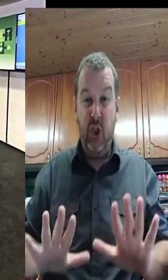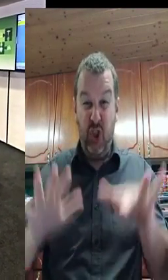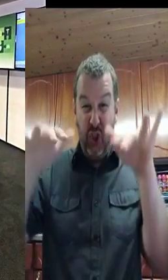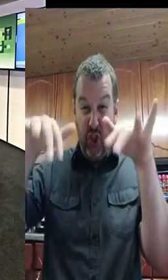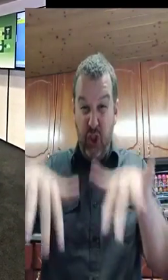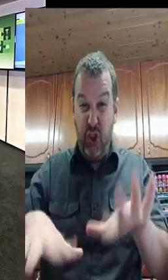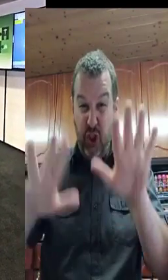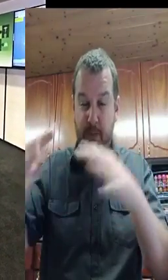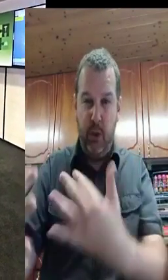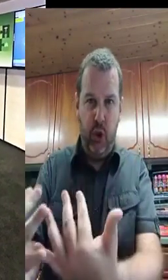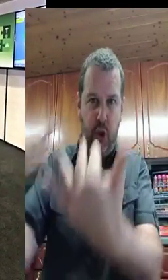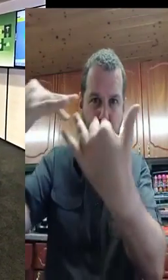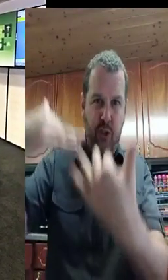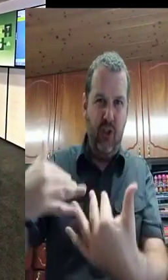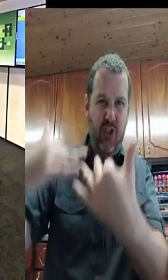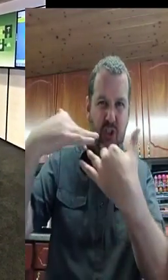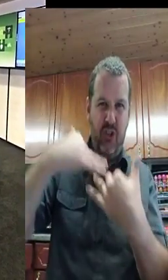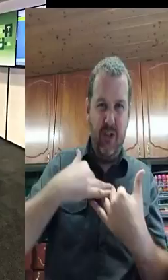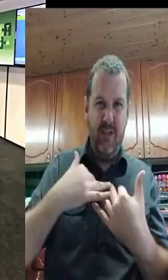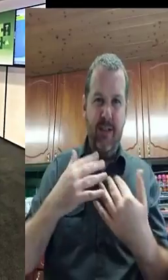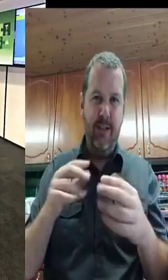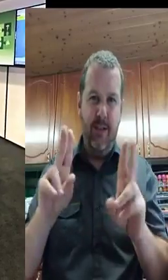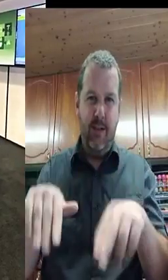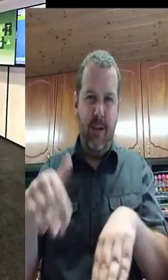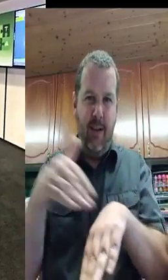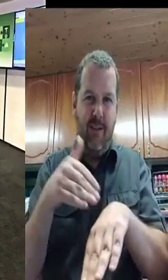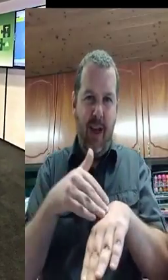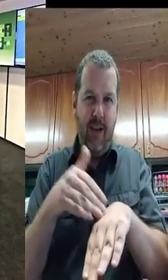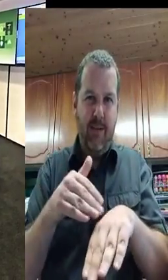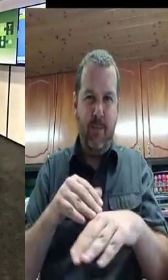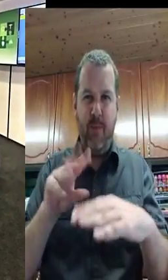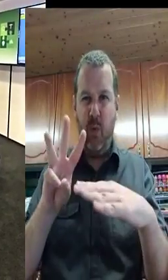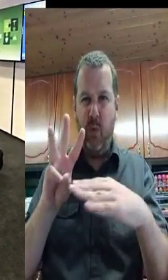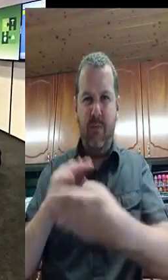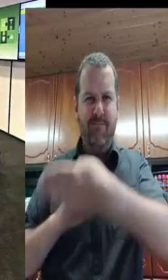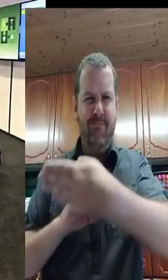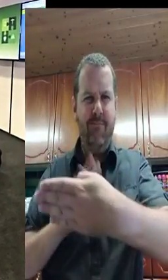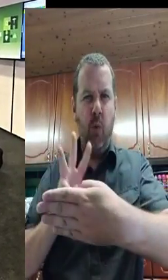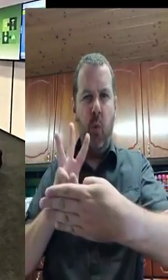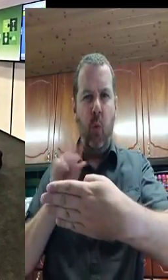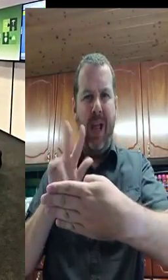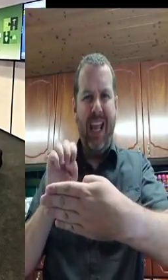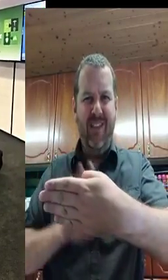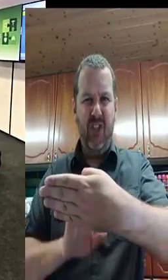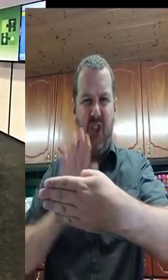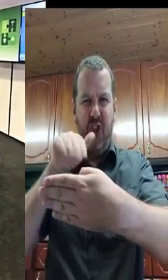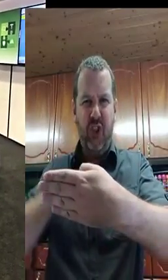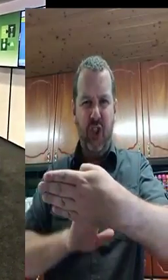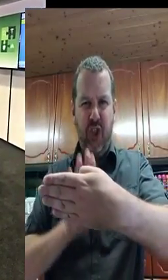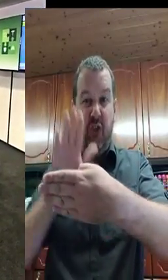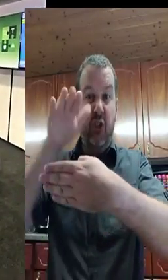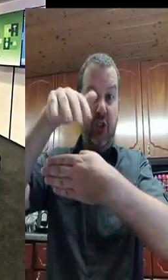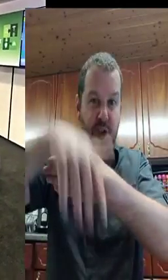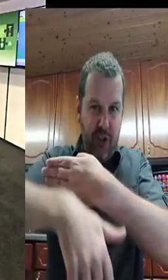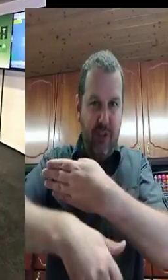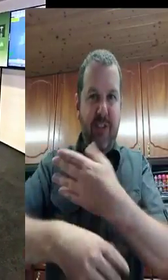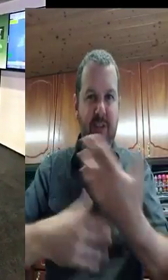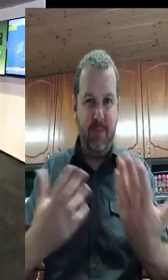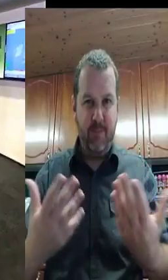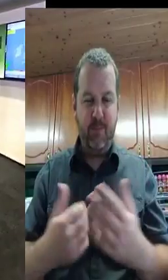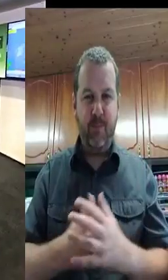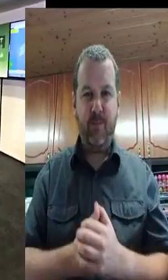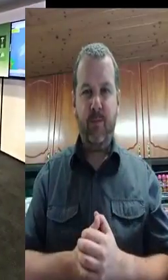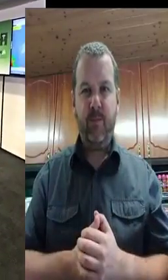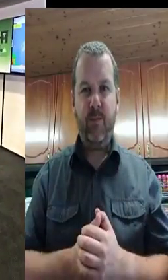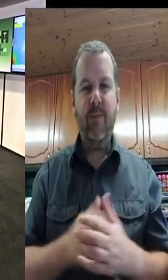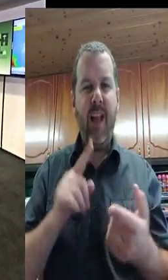in three to six hours in any given area, and we'll clear the country tomorrow effectively. So we are asking people just bear this in mind.